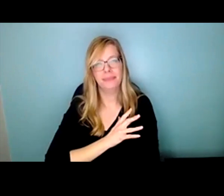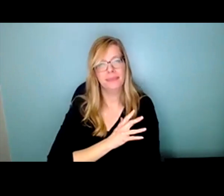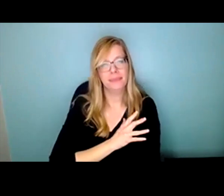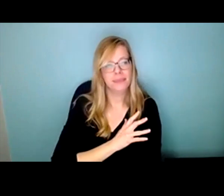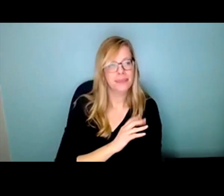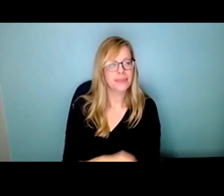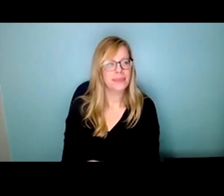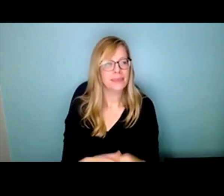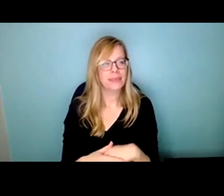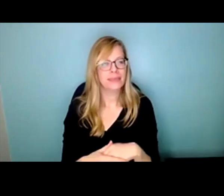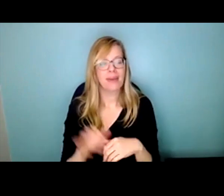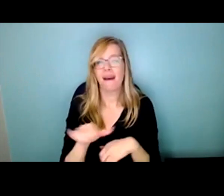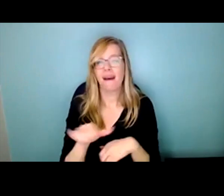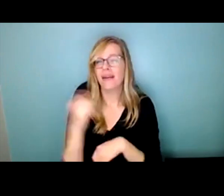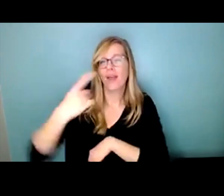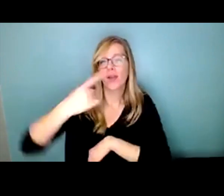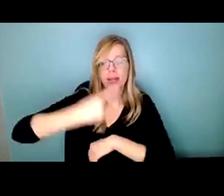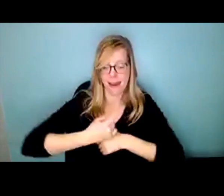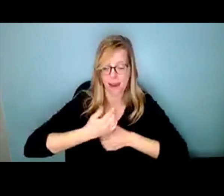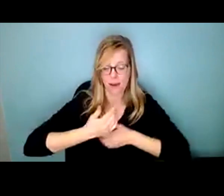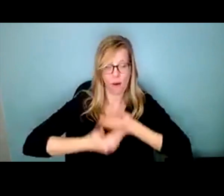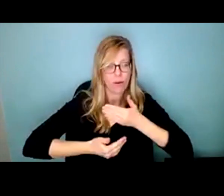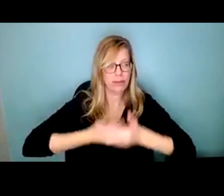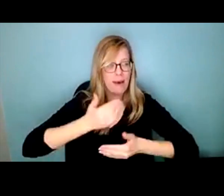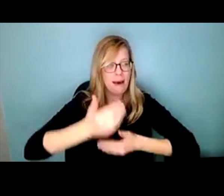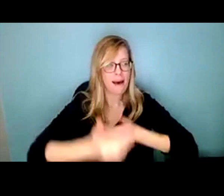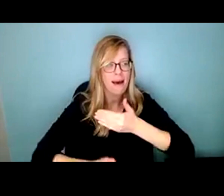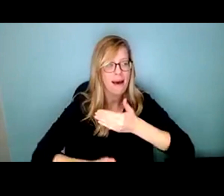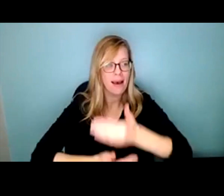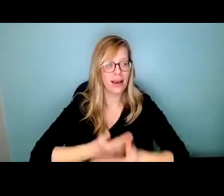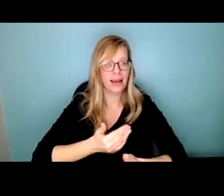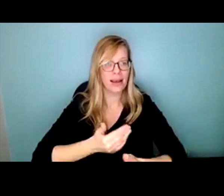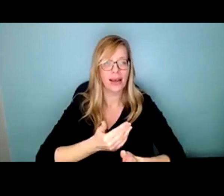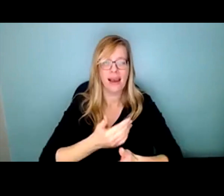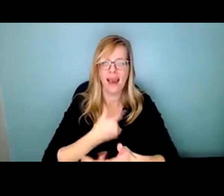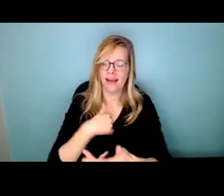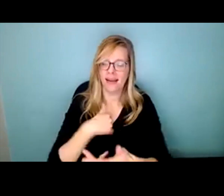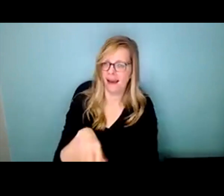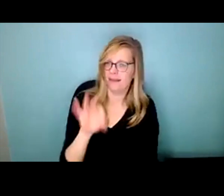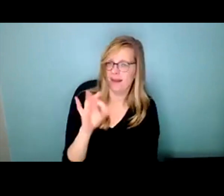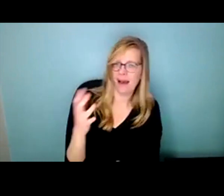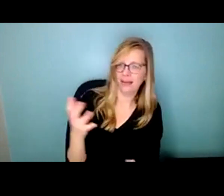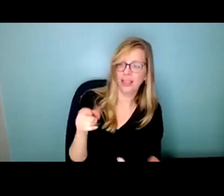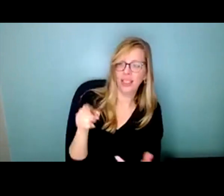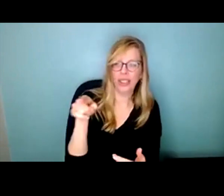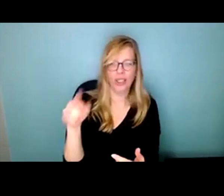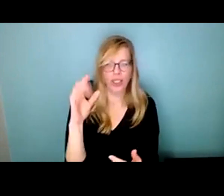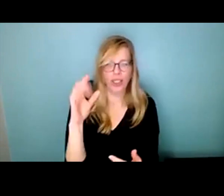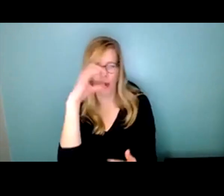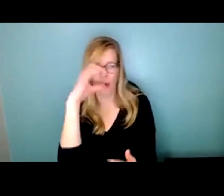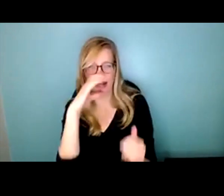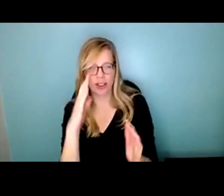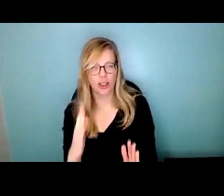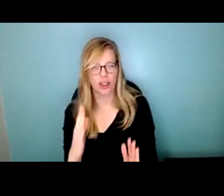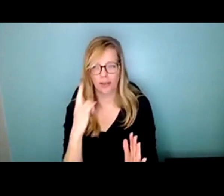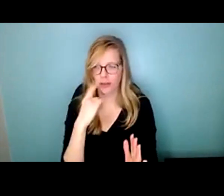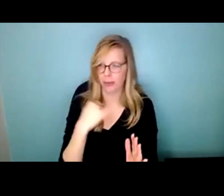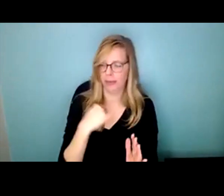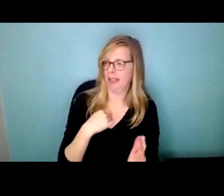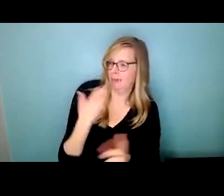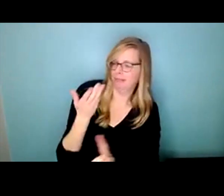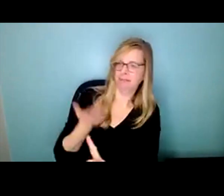Another day goes by And I find that you are a stranger to me